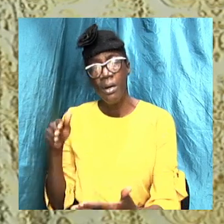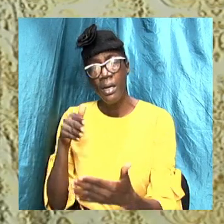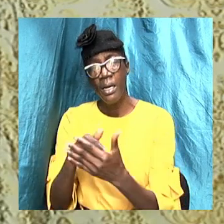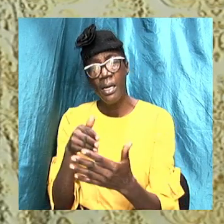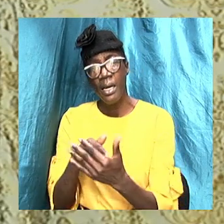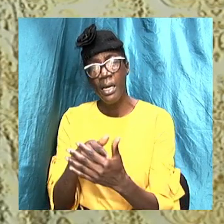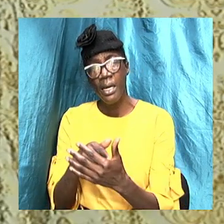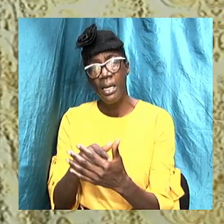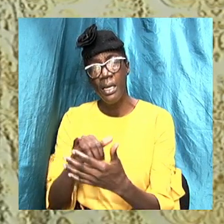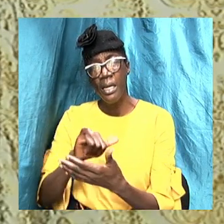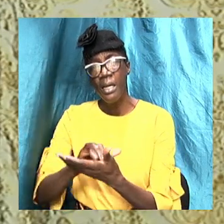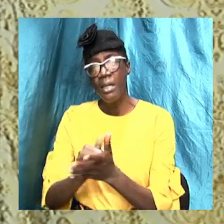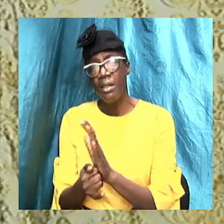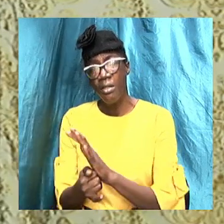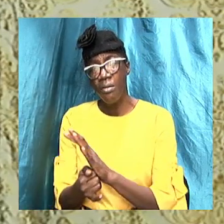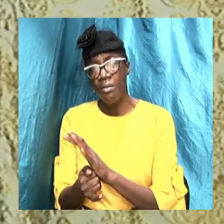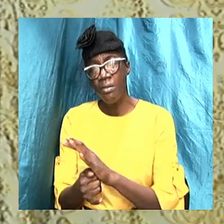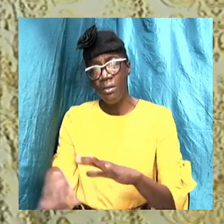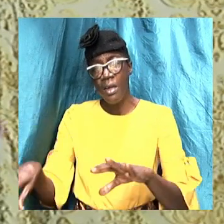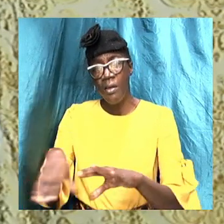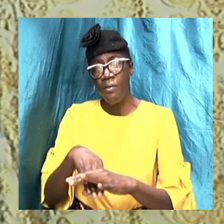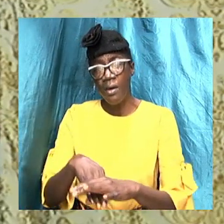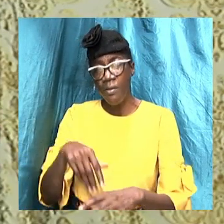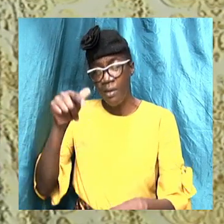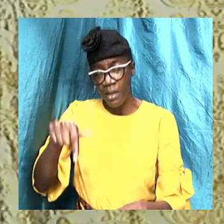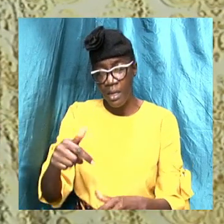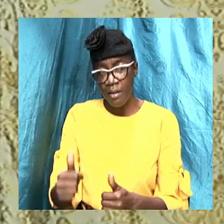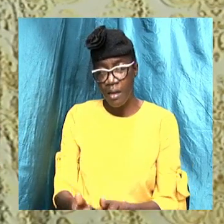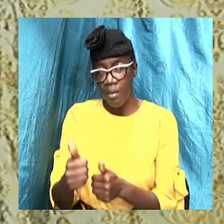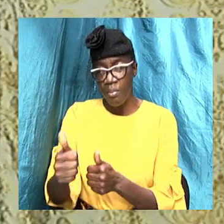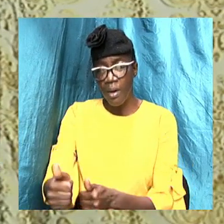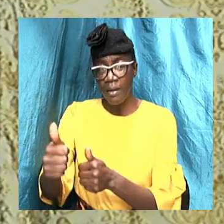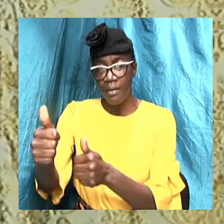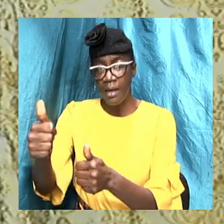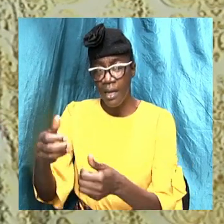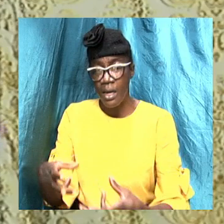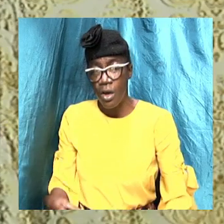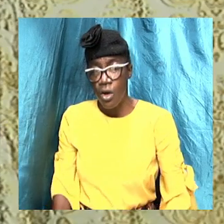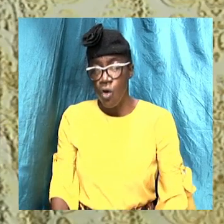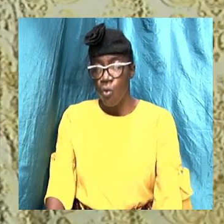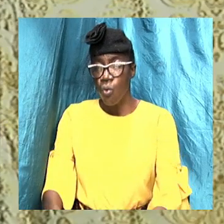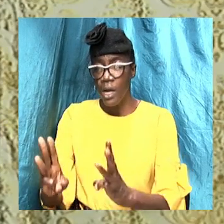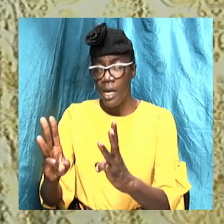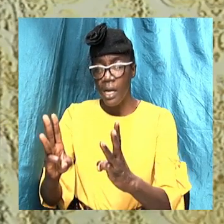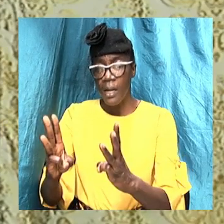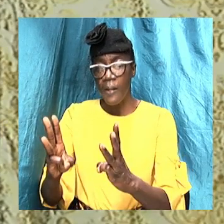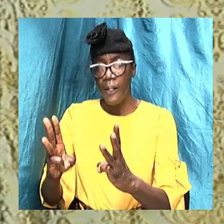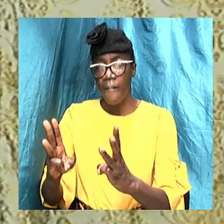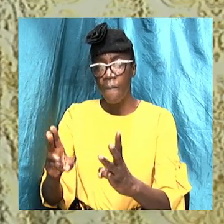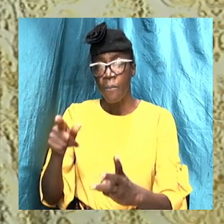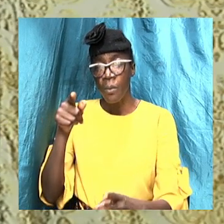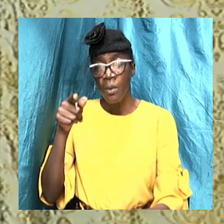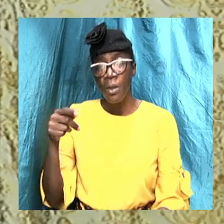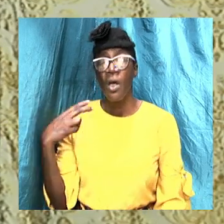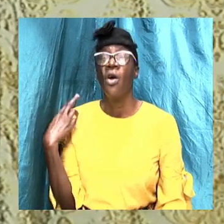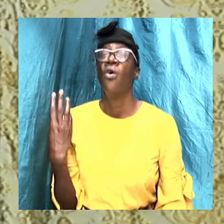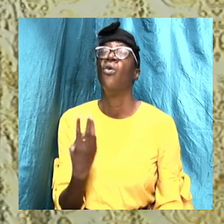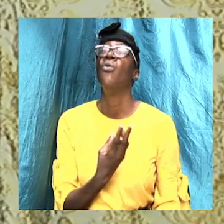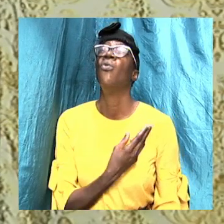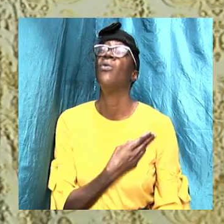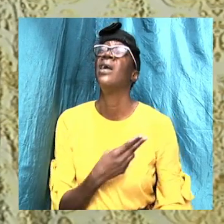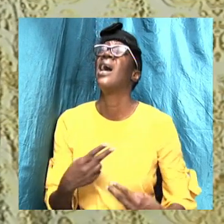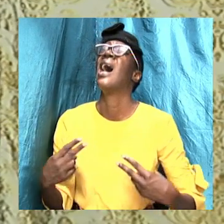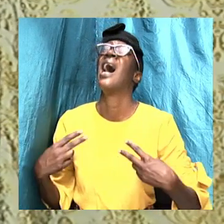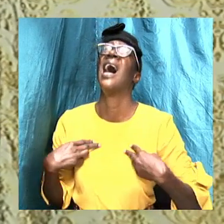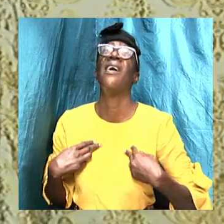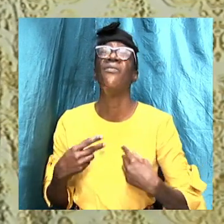those who are involved in this apostolic way, that you have the truth from